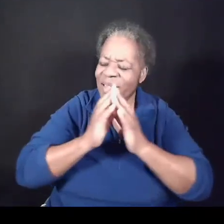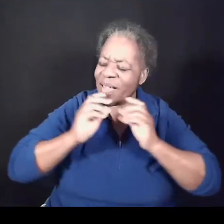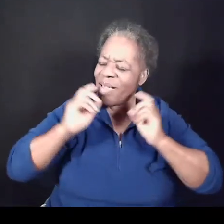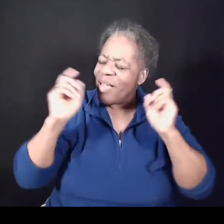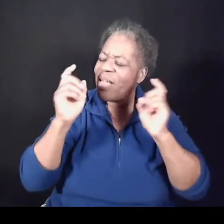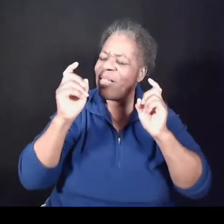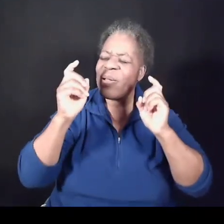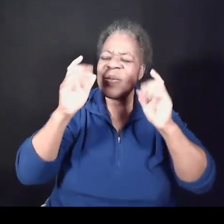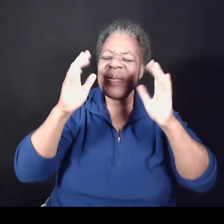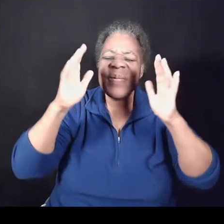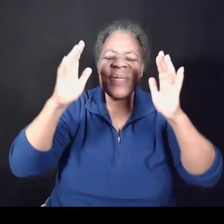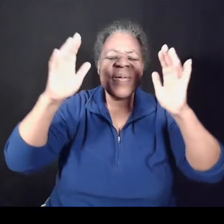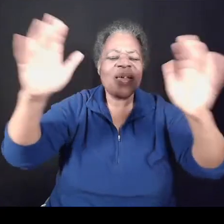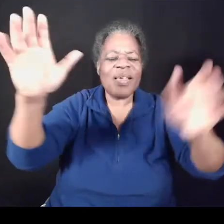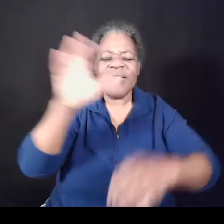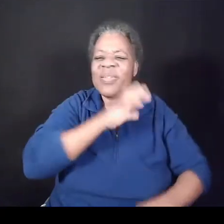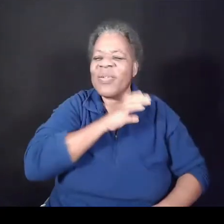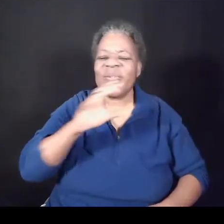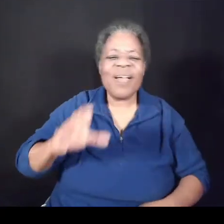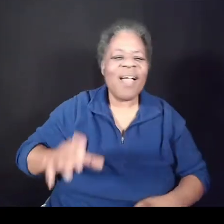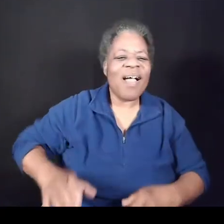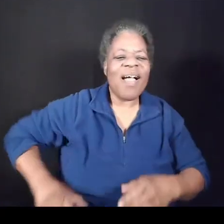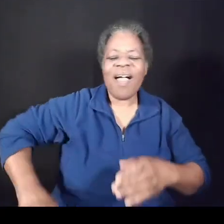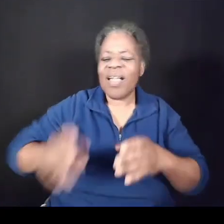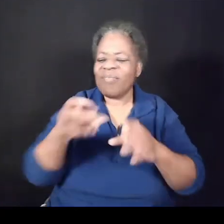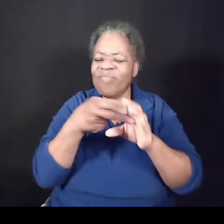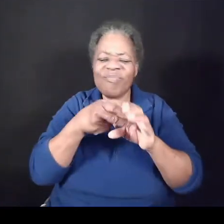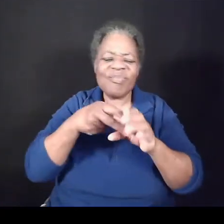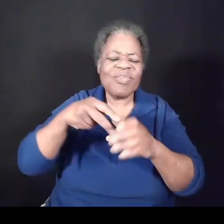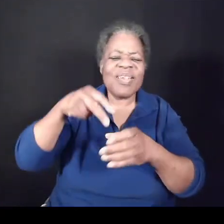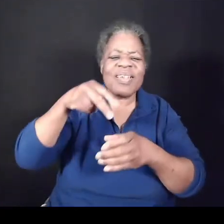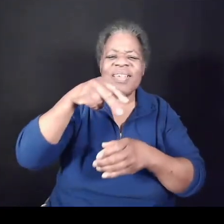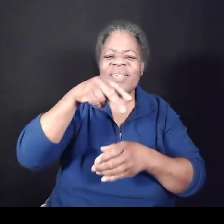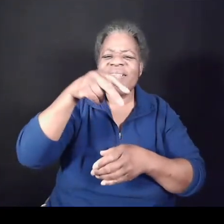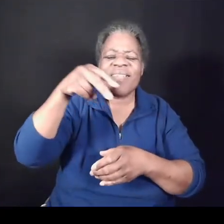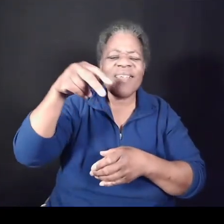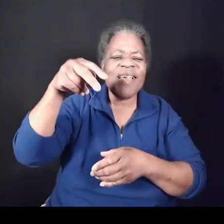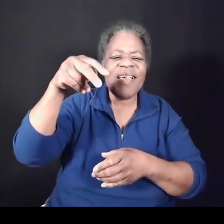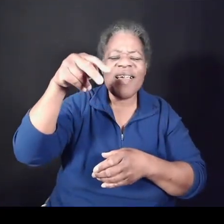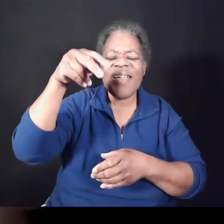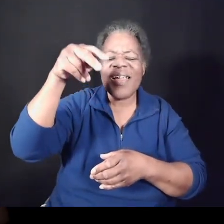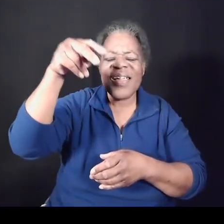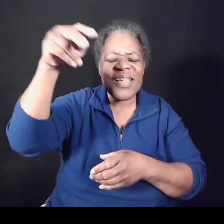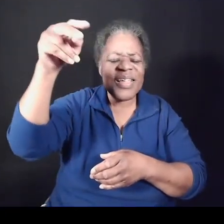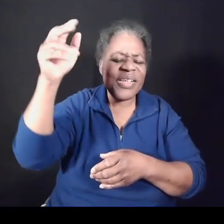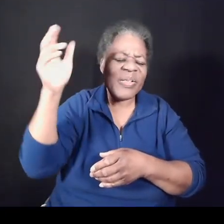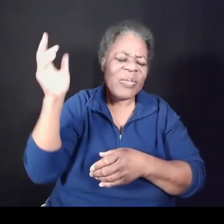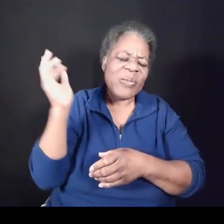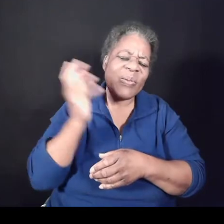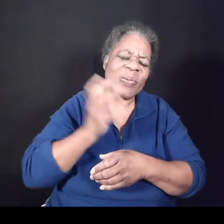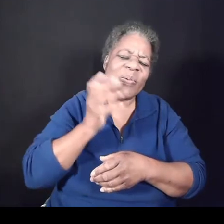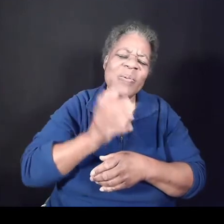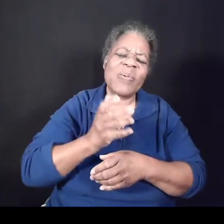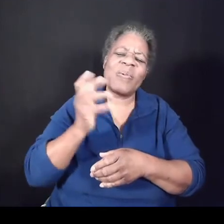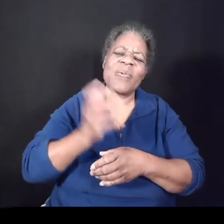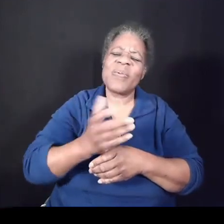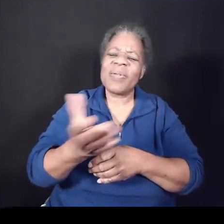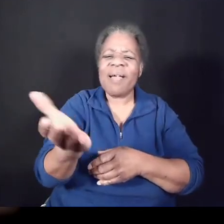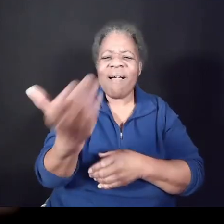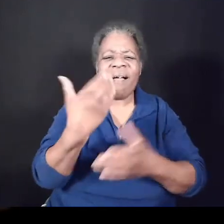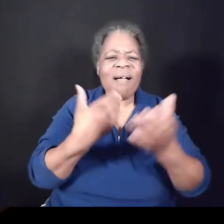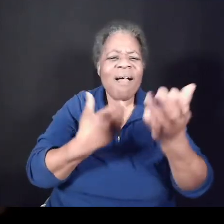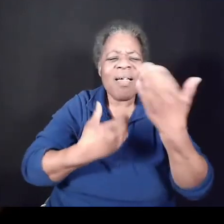Christ is risen. Bow down before him. Oh, bow down